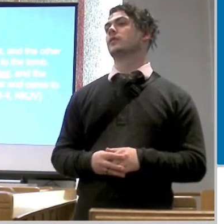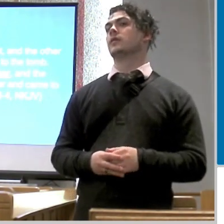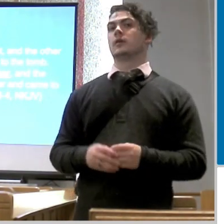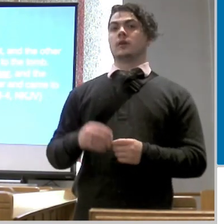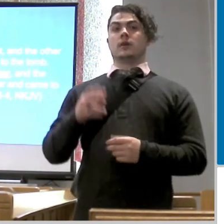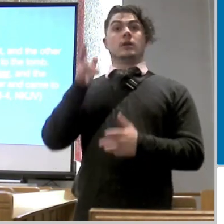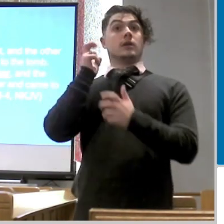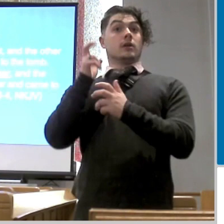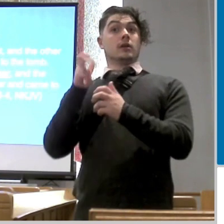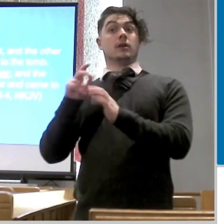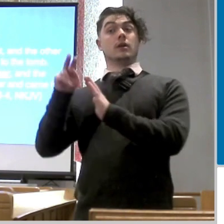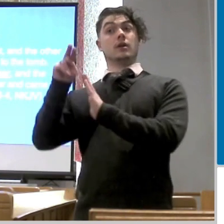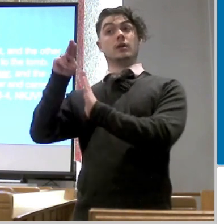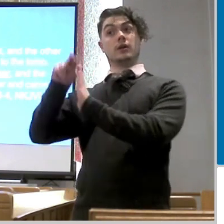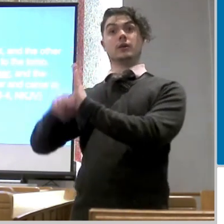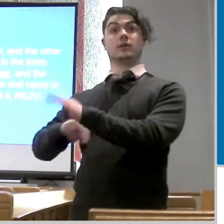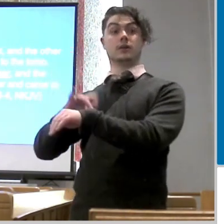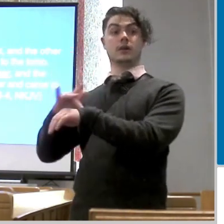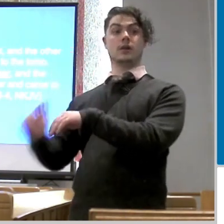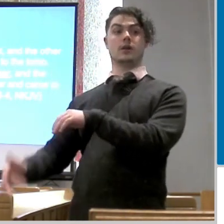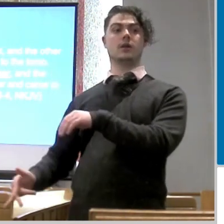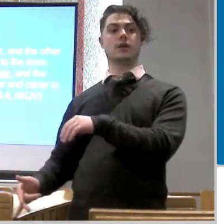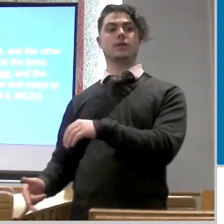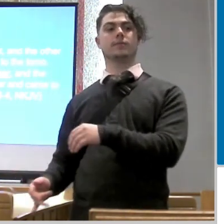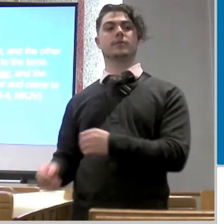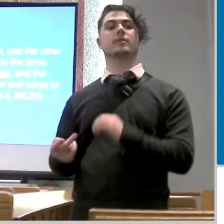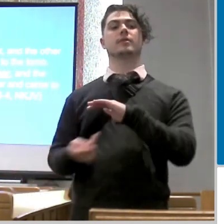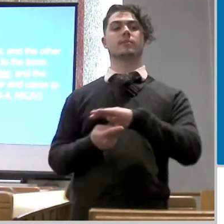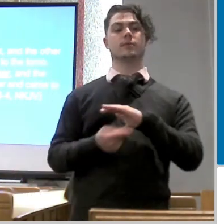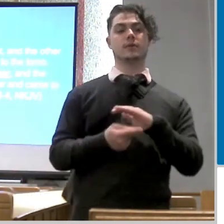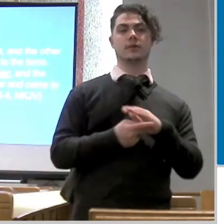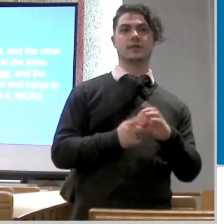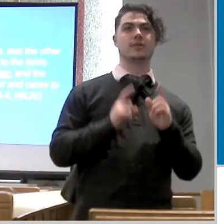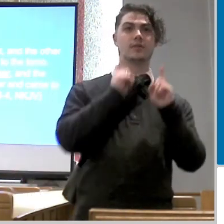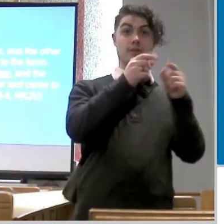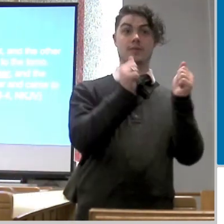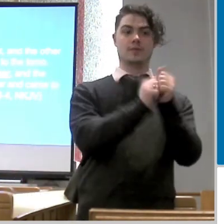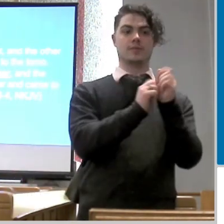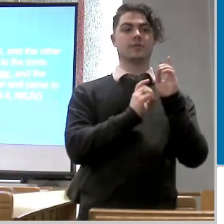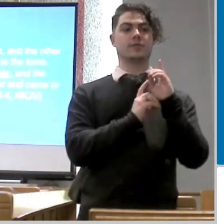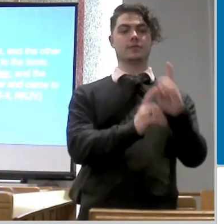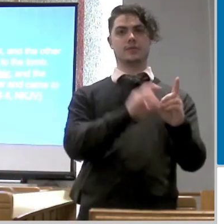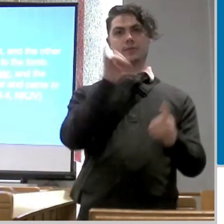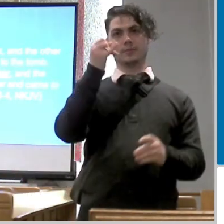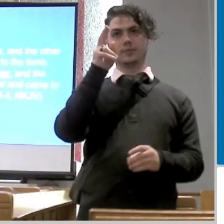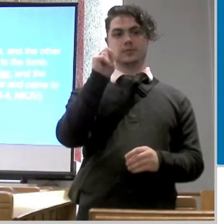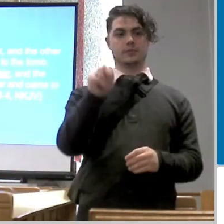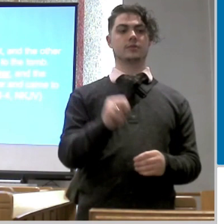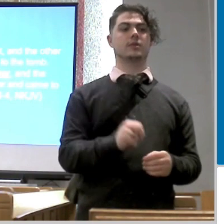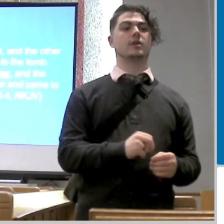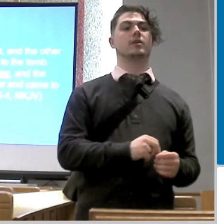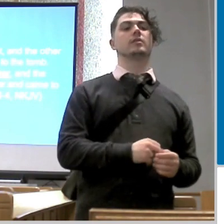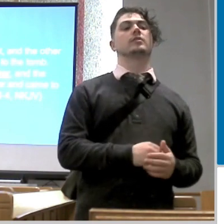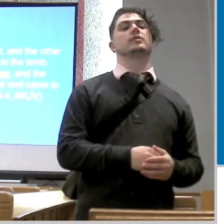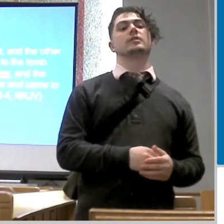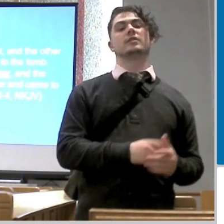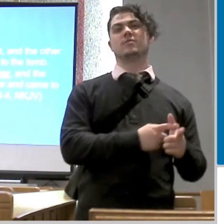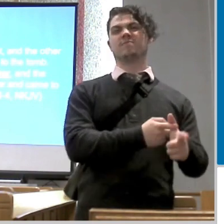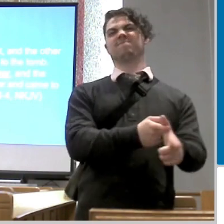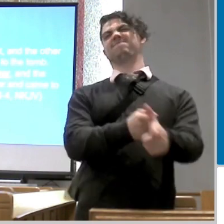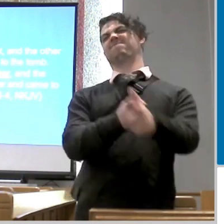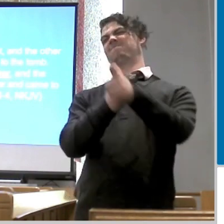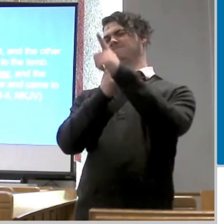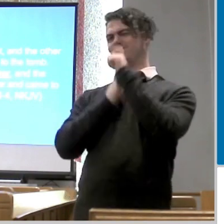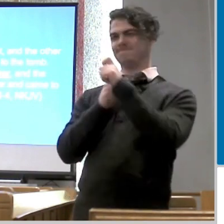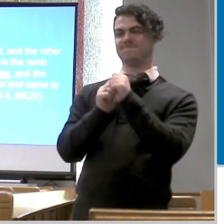empty and it says peter went out and the other disciple that's john and they were going to the tomb and it says so they